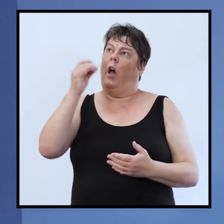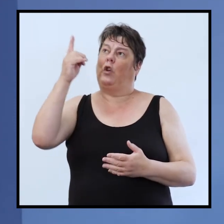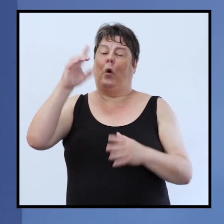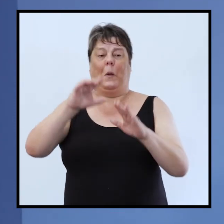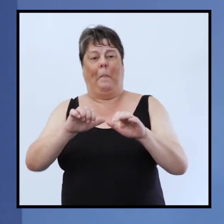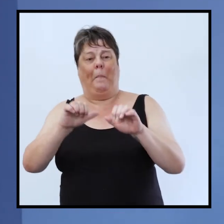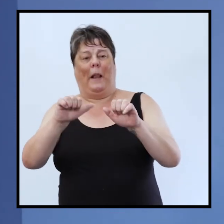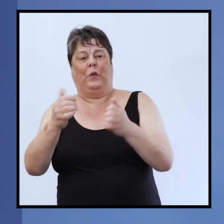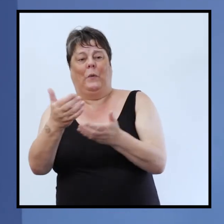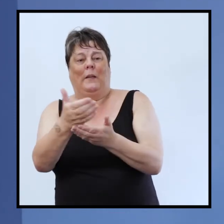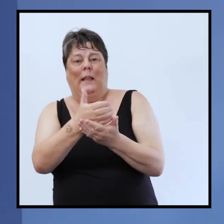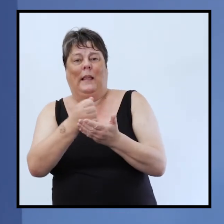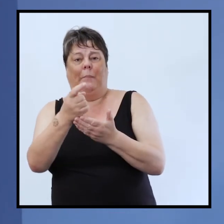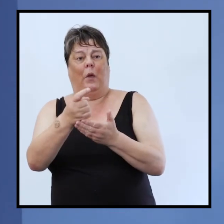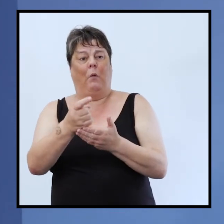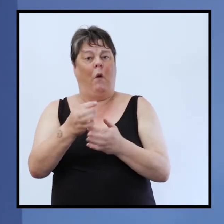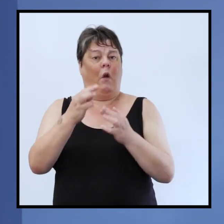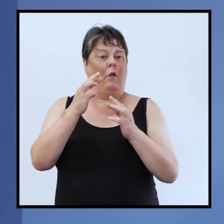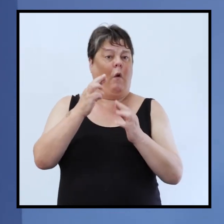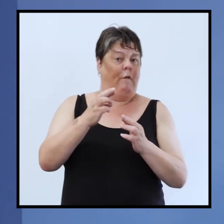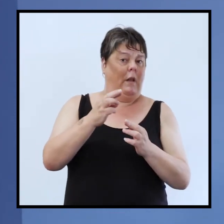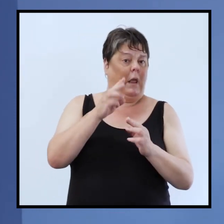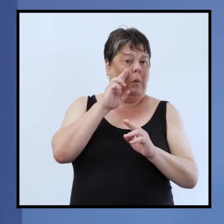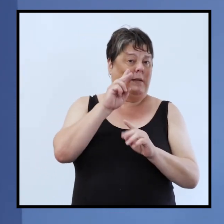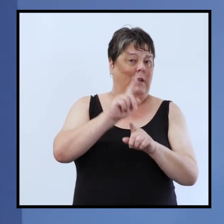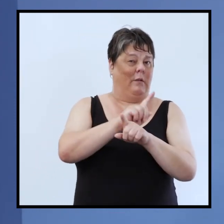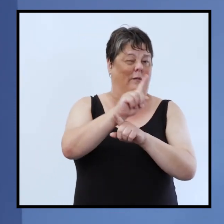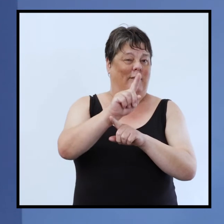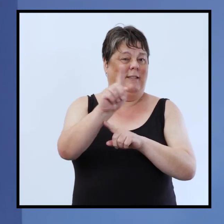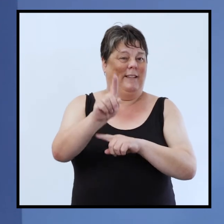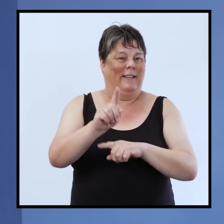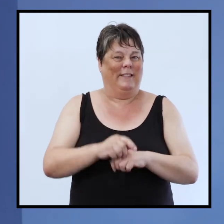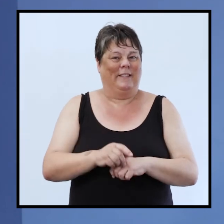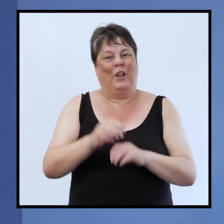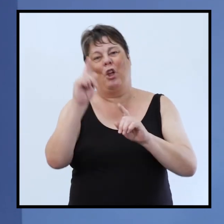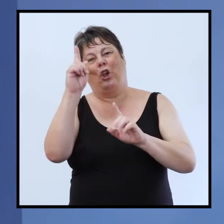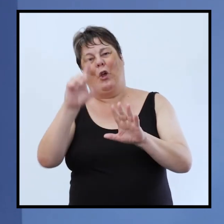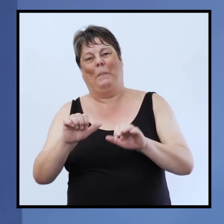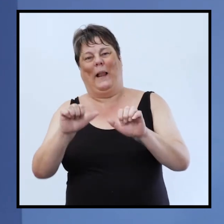and uh hopefully you'll join us again next time god bless